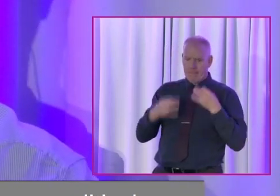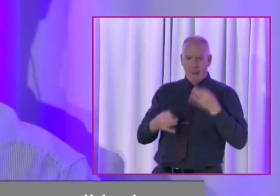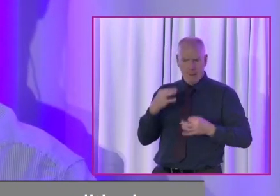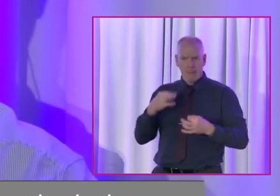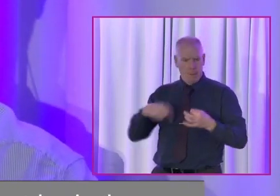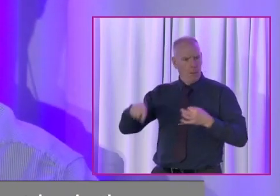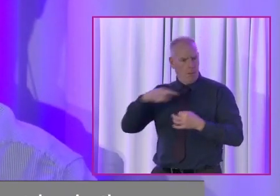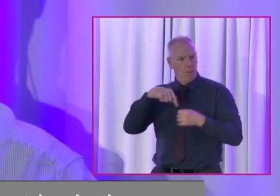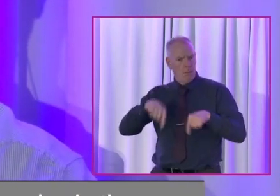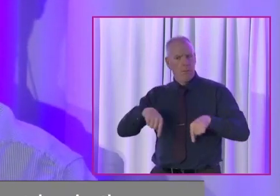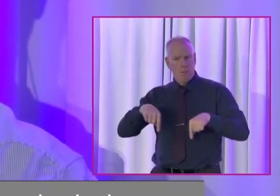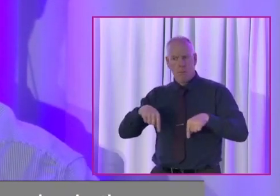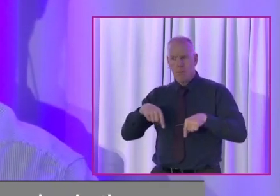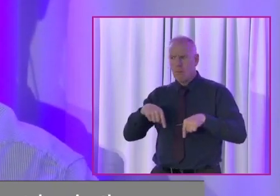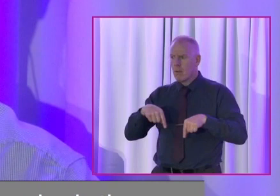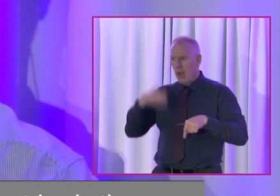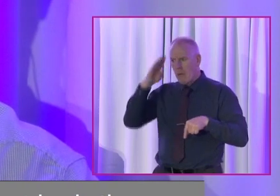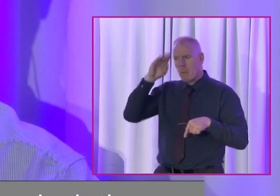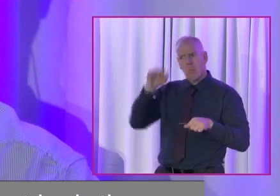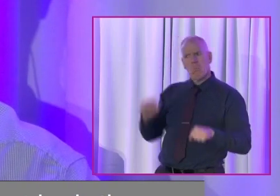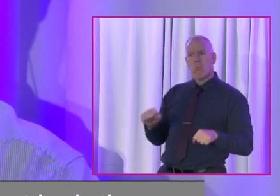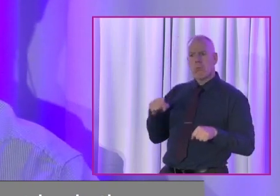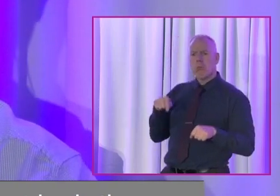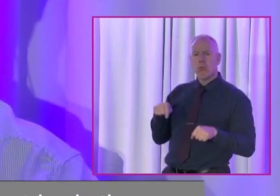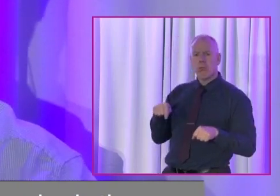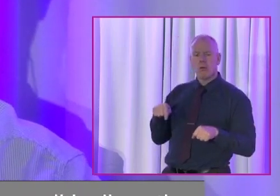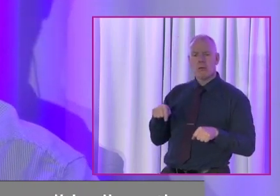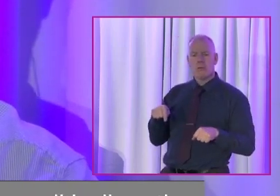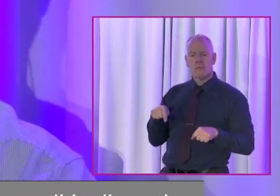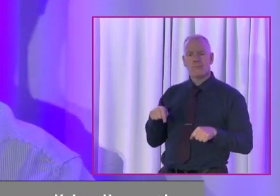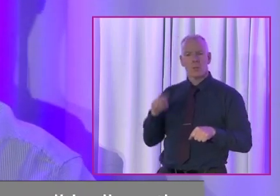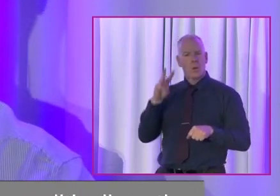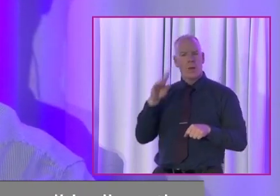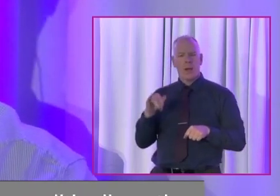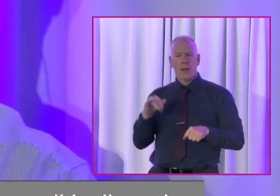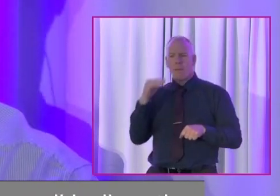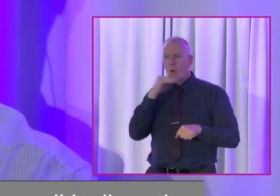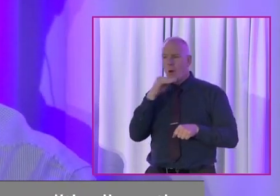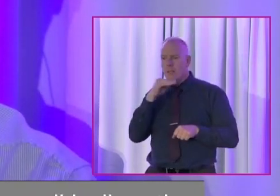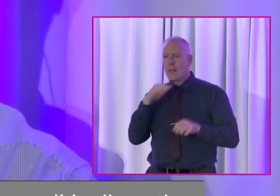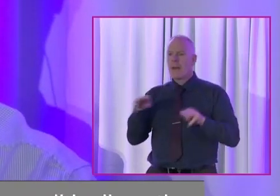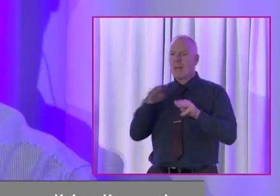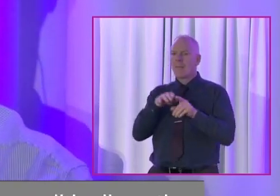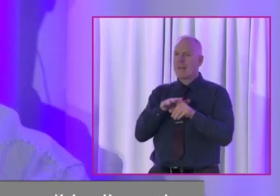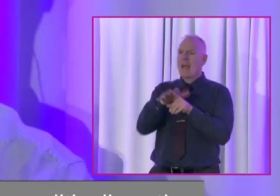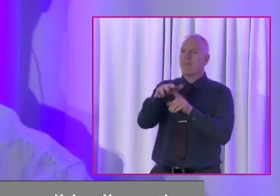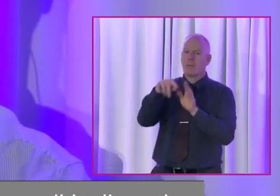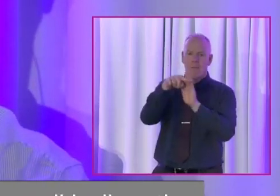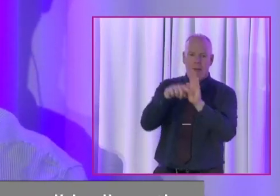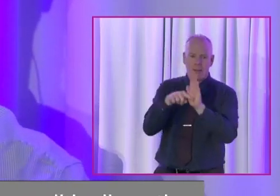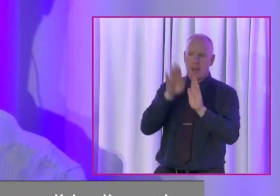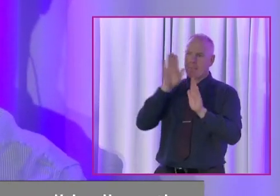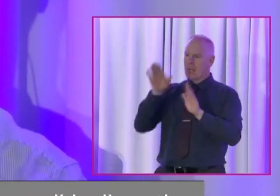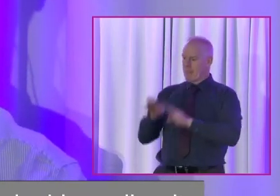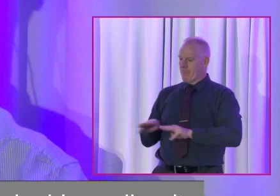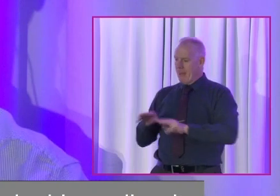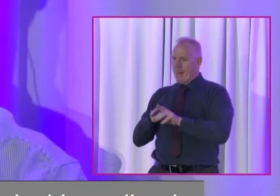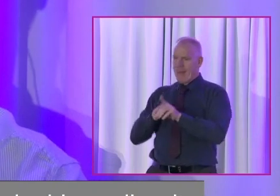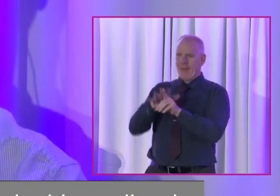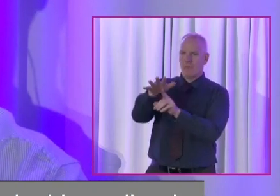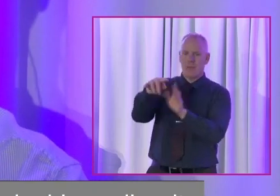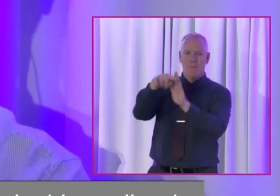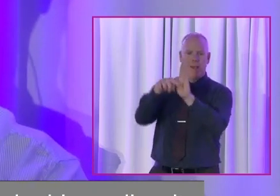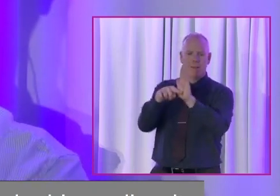very politically active. And that I think that's important because people drive policy. It has to be people that drives policy.